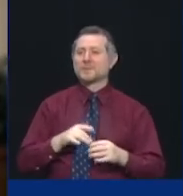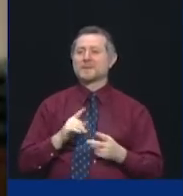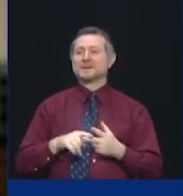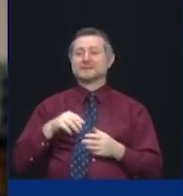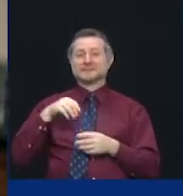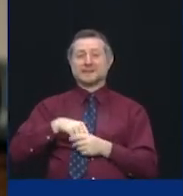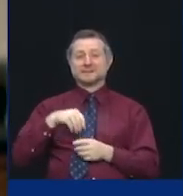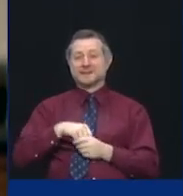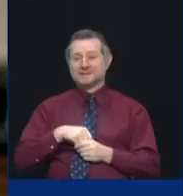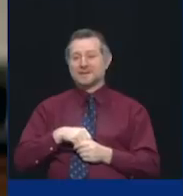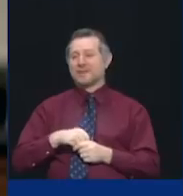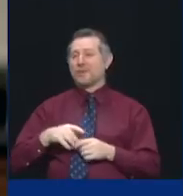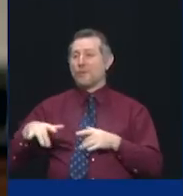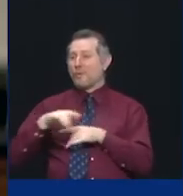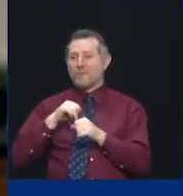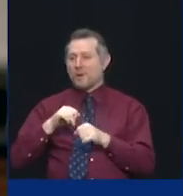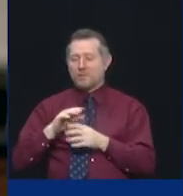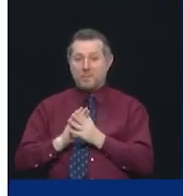Yorkers.